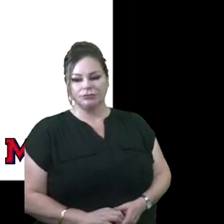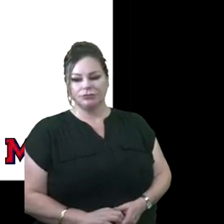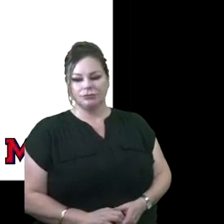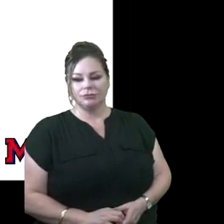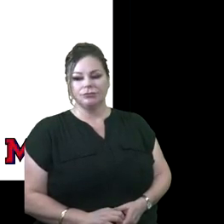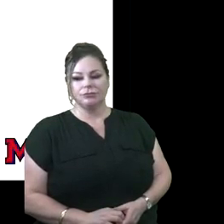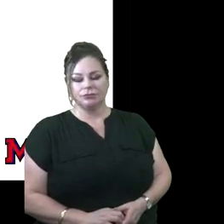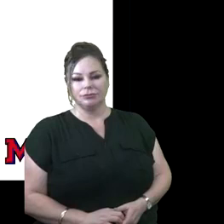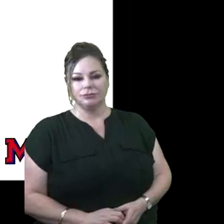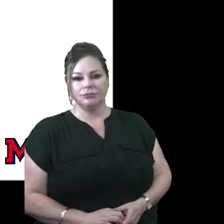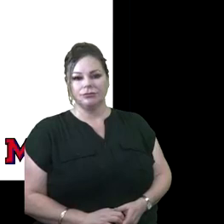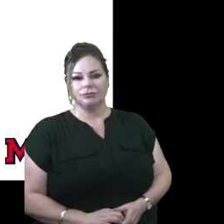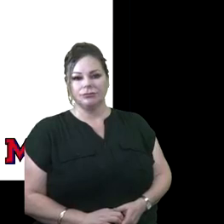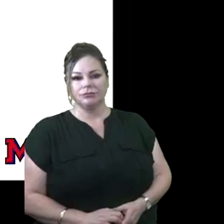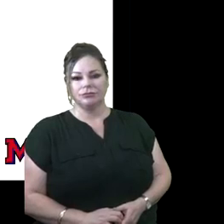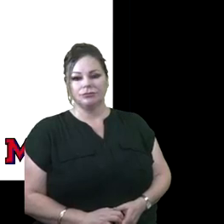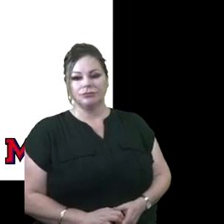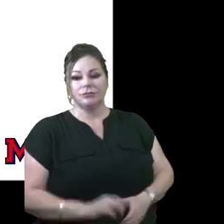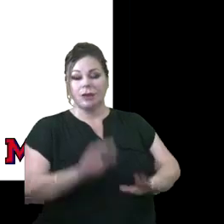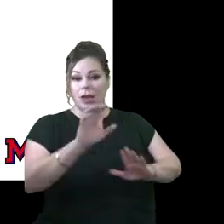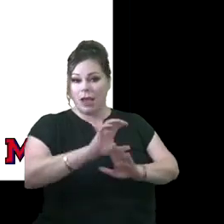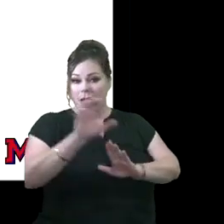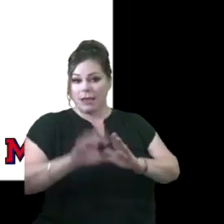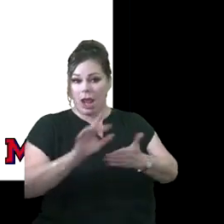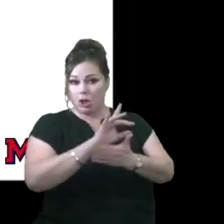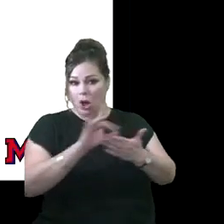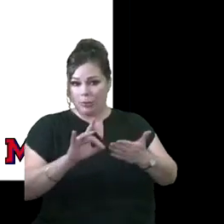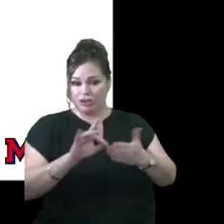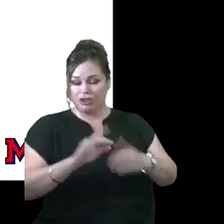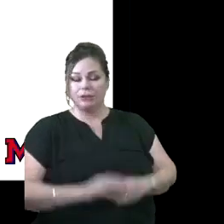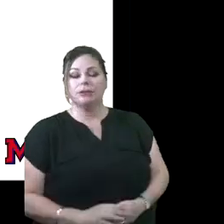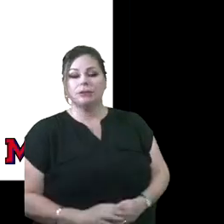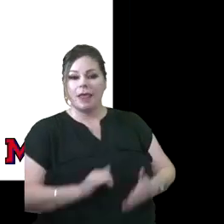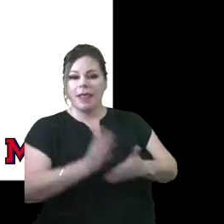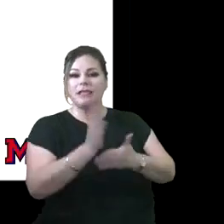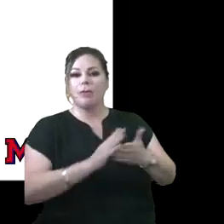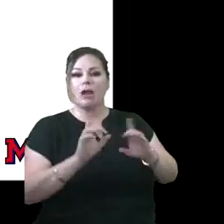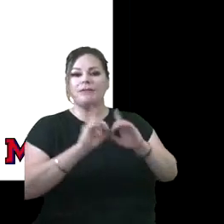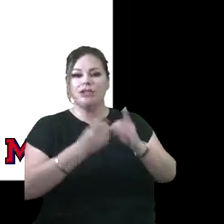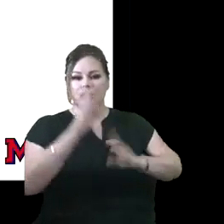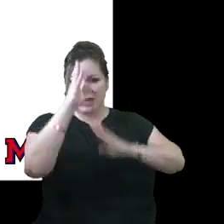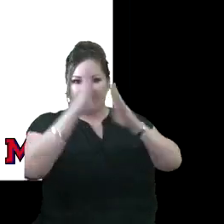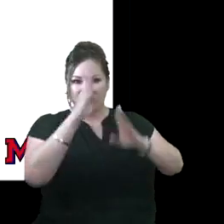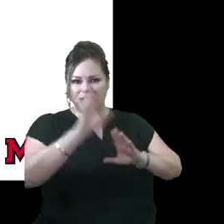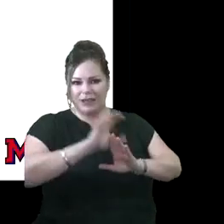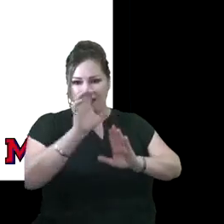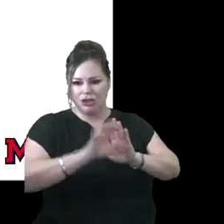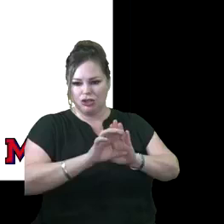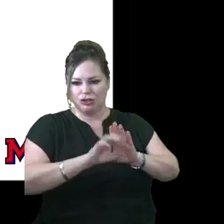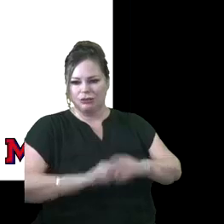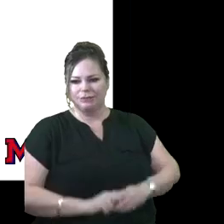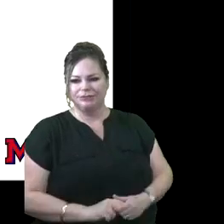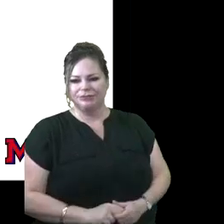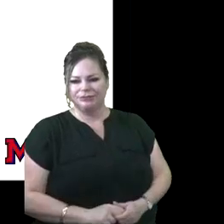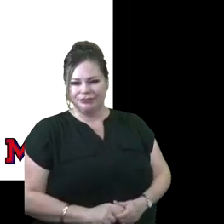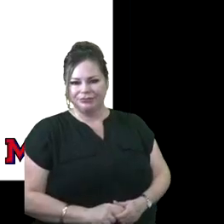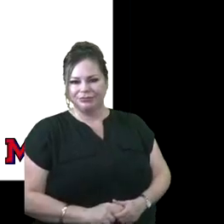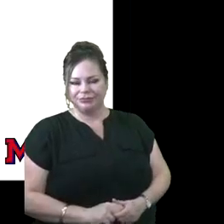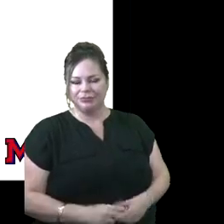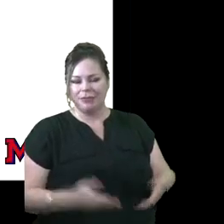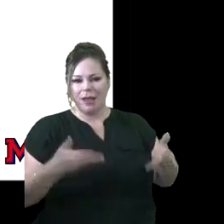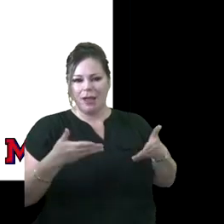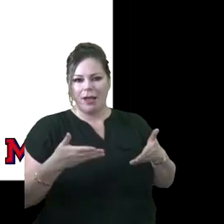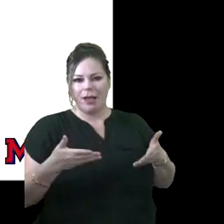Our district of innovation calendar options. So again, as a part of the district of innovation calendar, this just allows